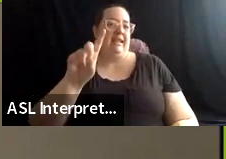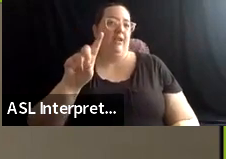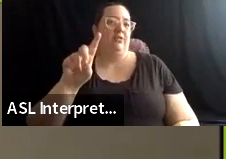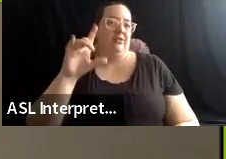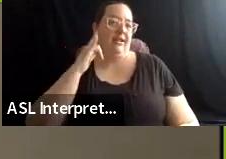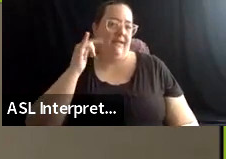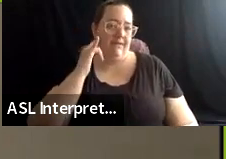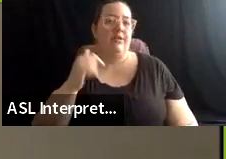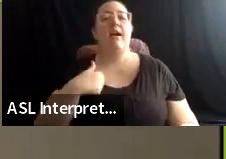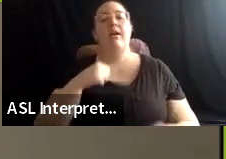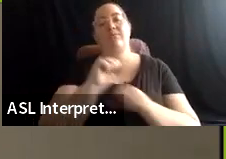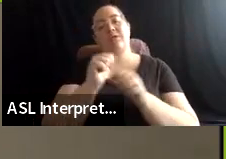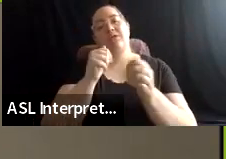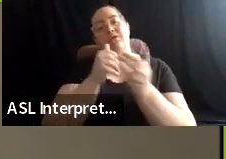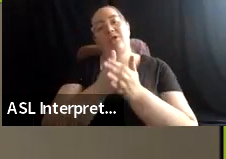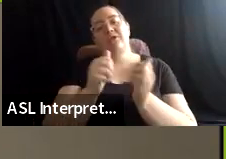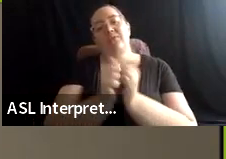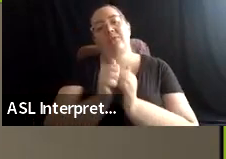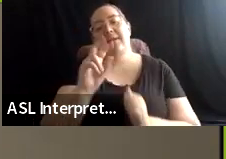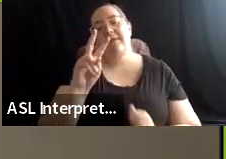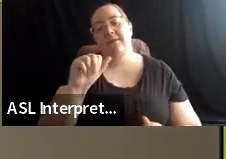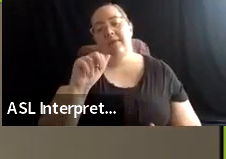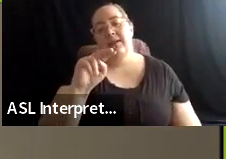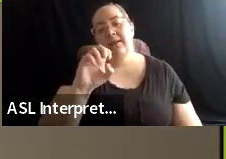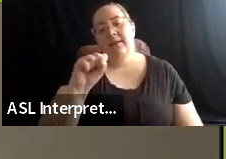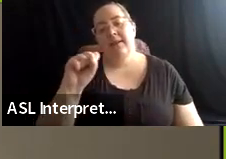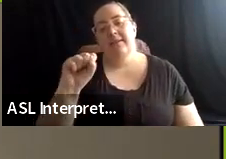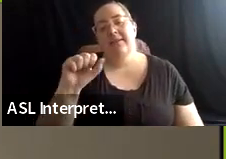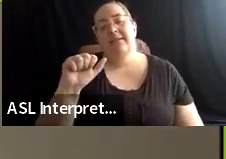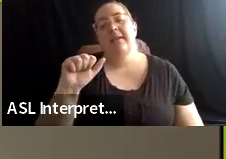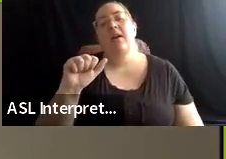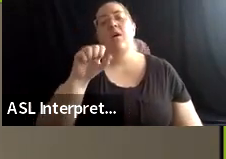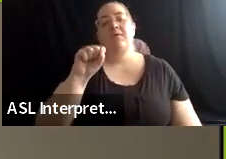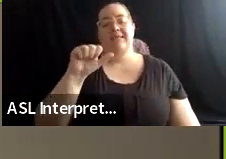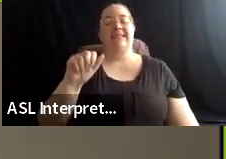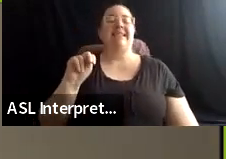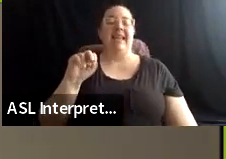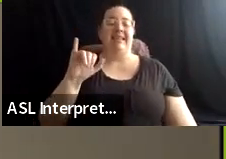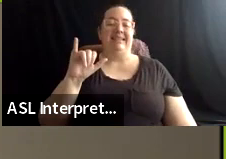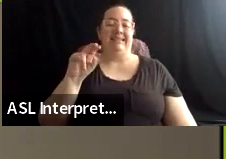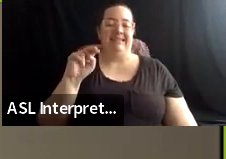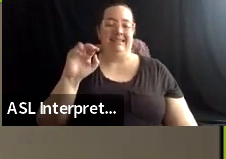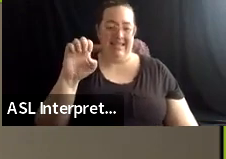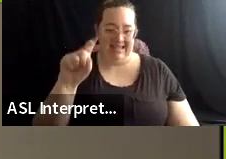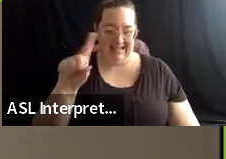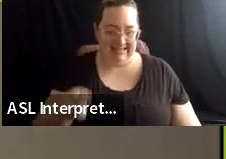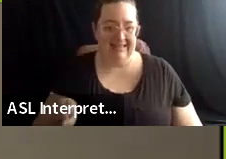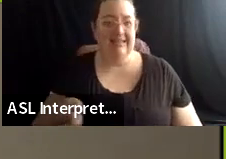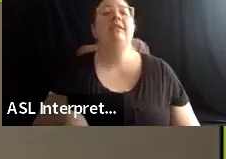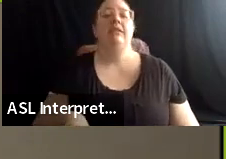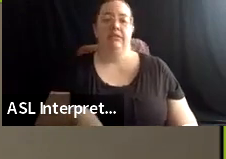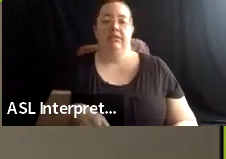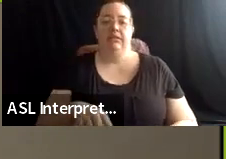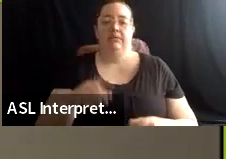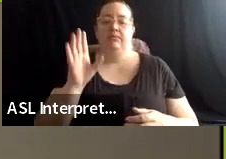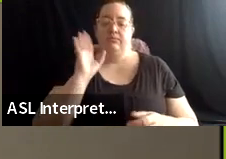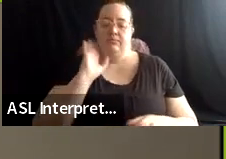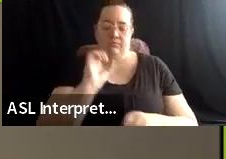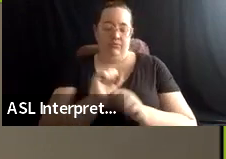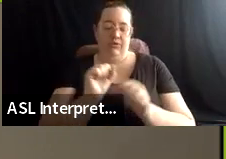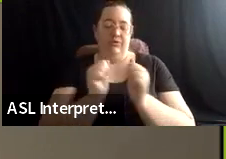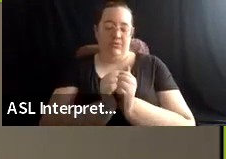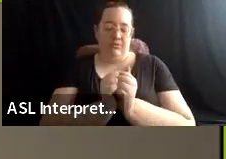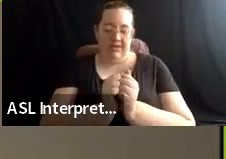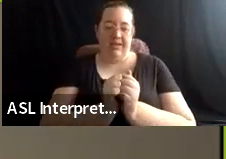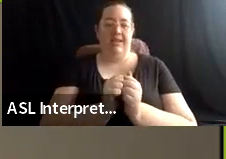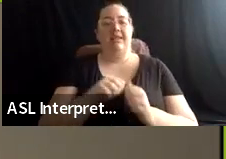the umbrella organization of Enrich. But I work for the Indigenous Data Sovereignty Initiative Local Context as the